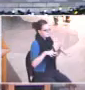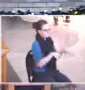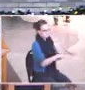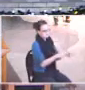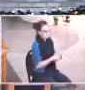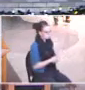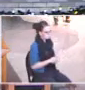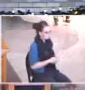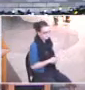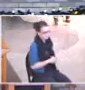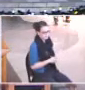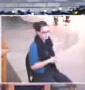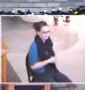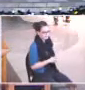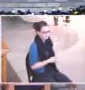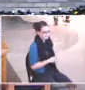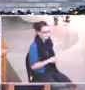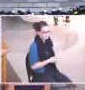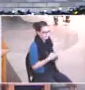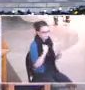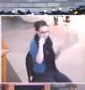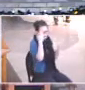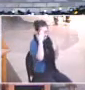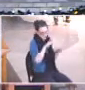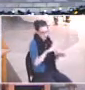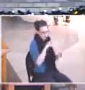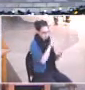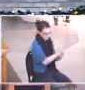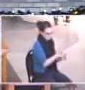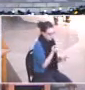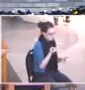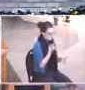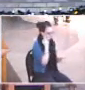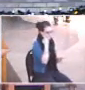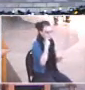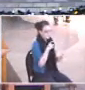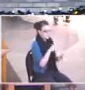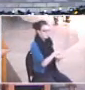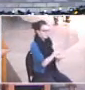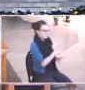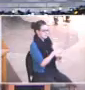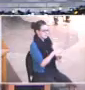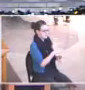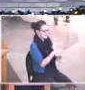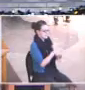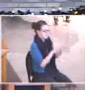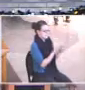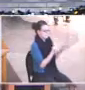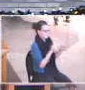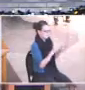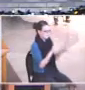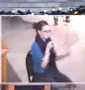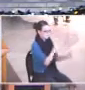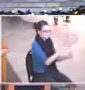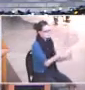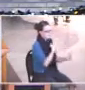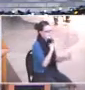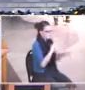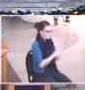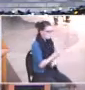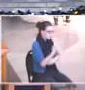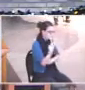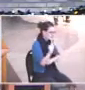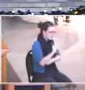frantic. And I don't know if you caught it or not, but this gospel lesson points out that after